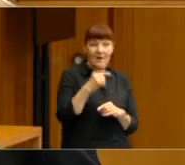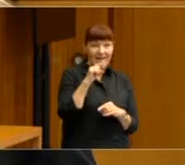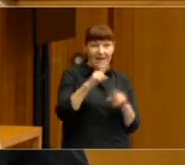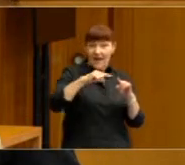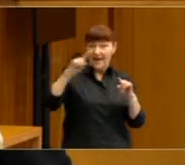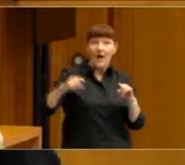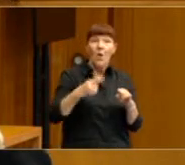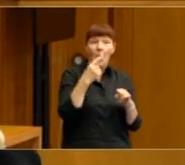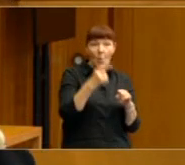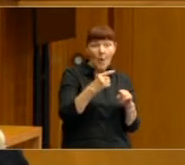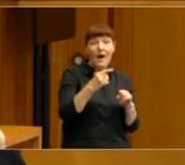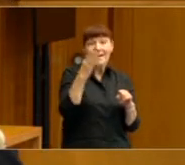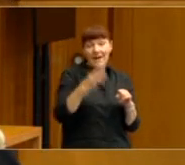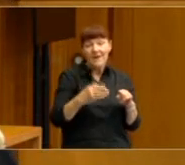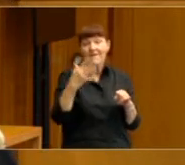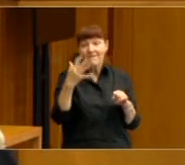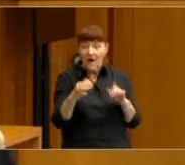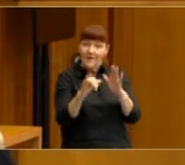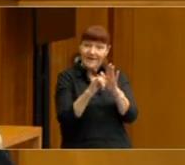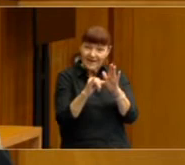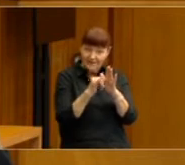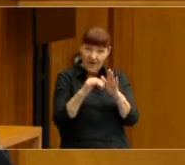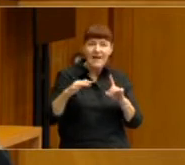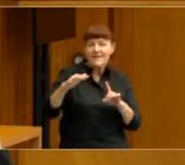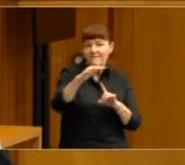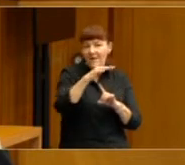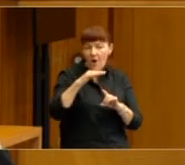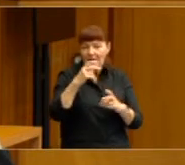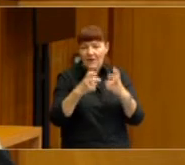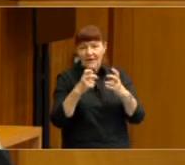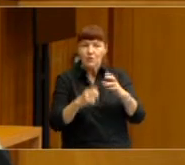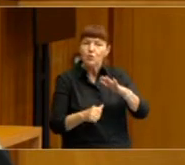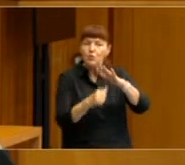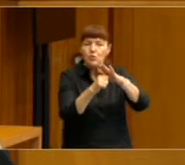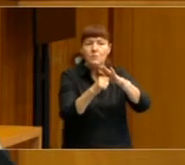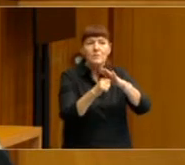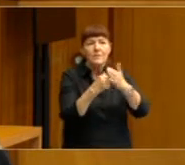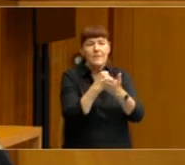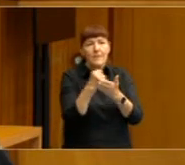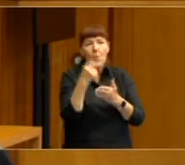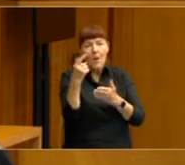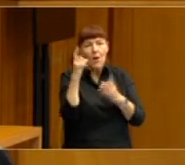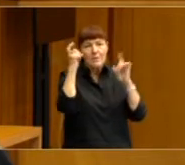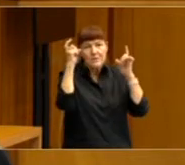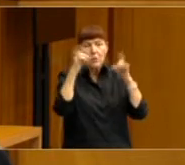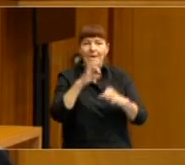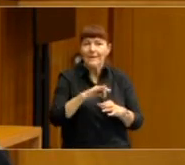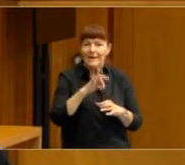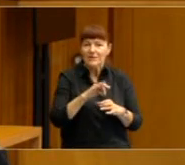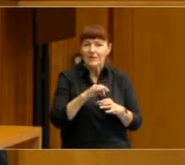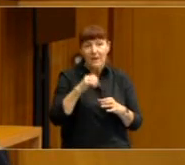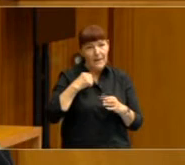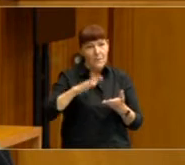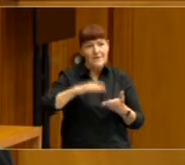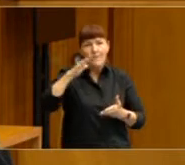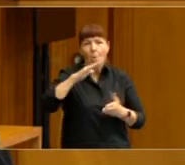an environmental issue as being their top concern in the election. And that was a greater proportion than